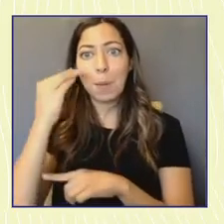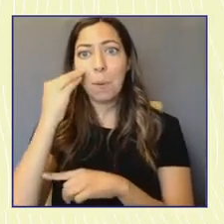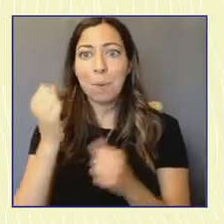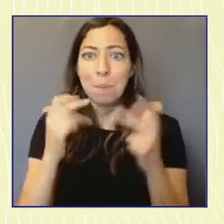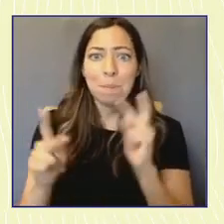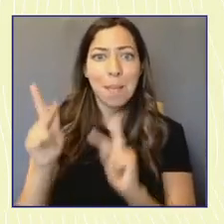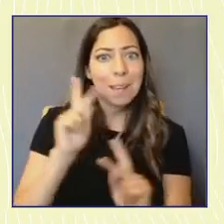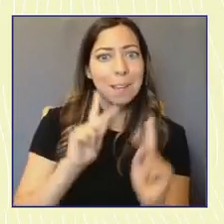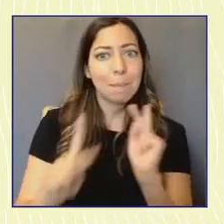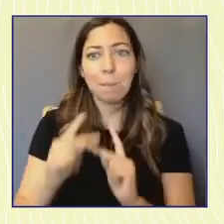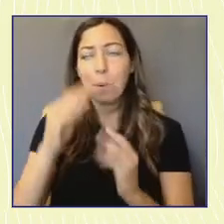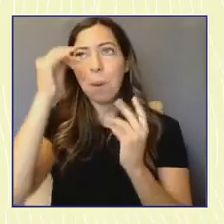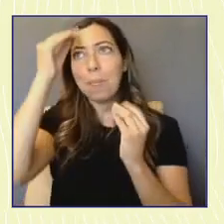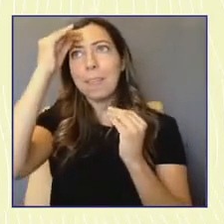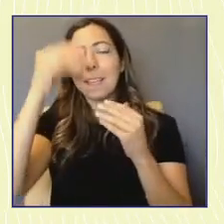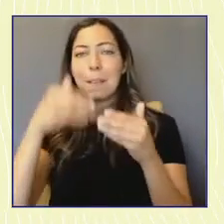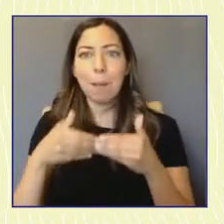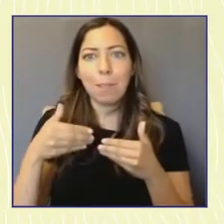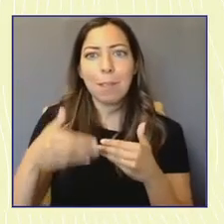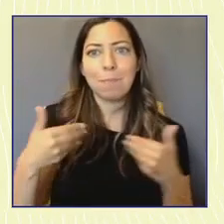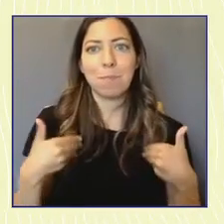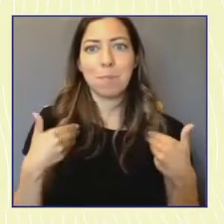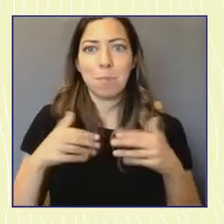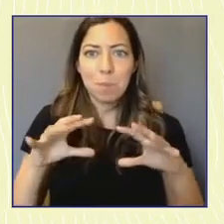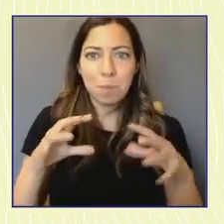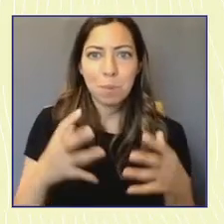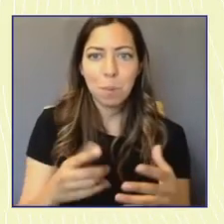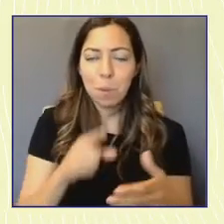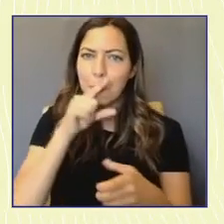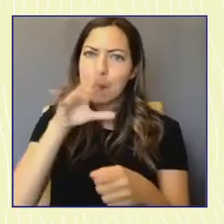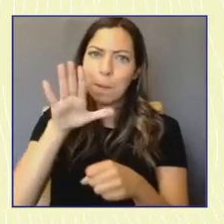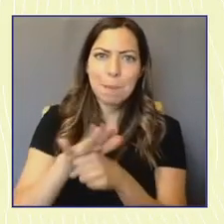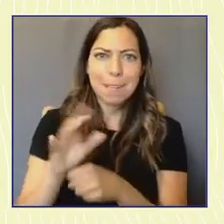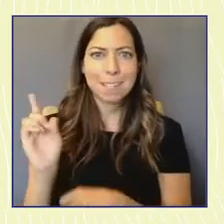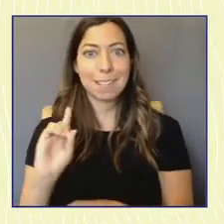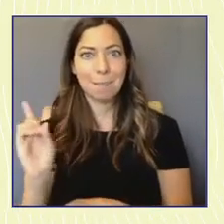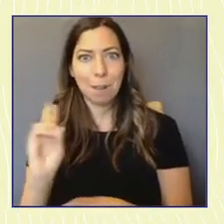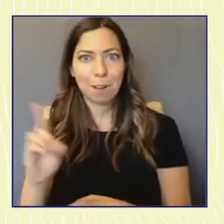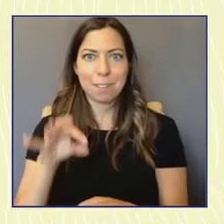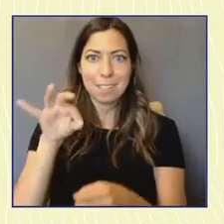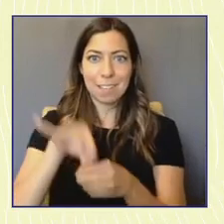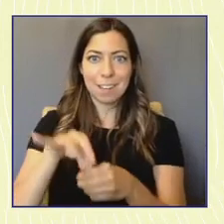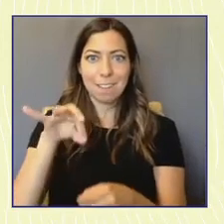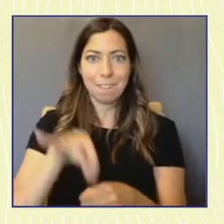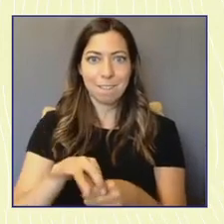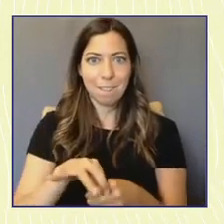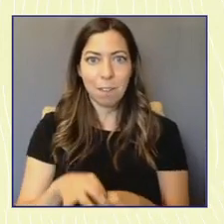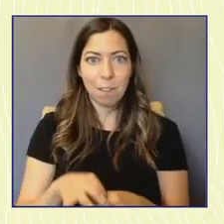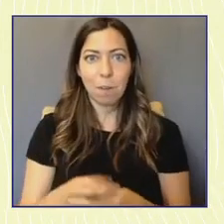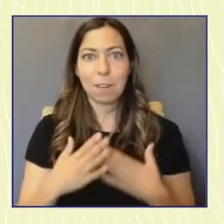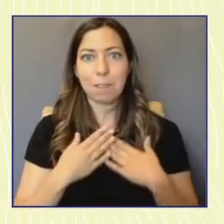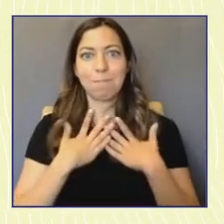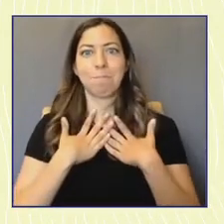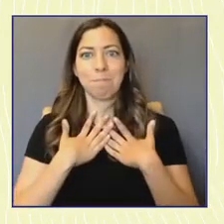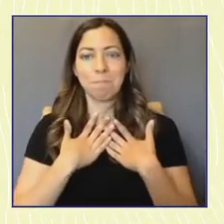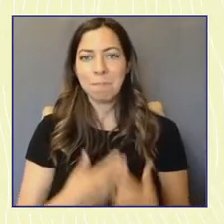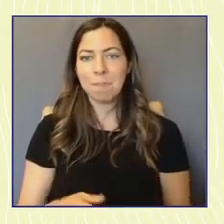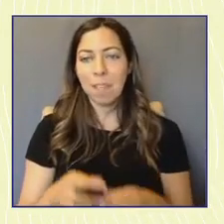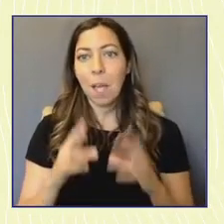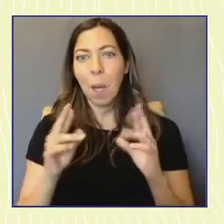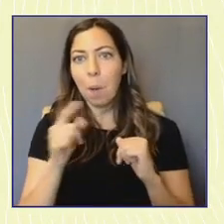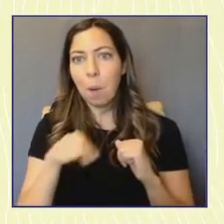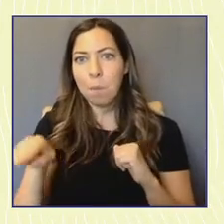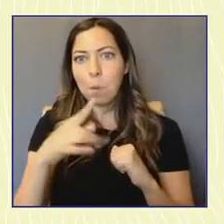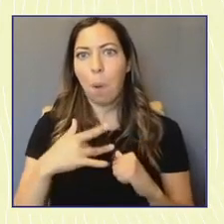generation who are committed to equity and to democracy. It definitely makes me hope I hope it does the same for you. Thanks for your time today and